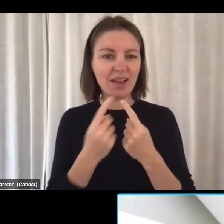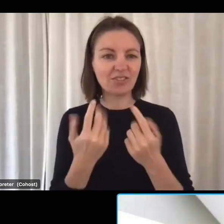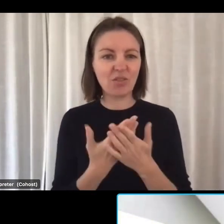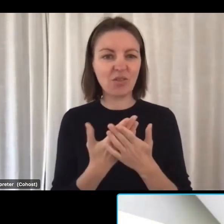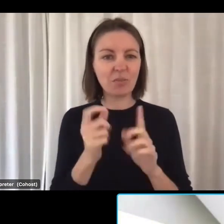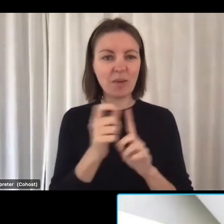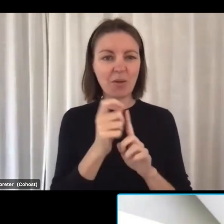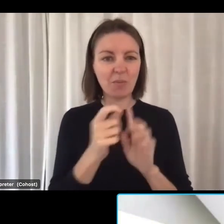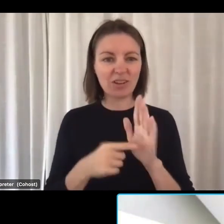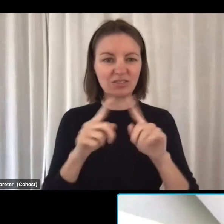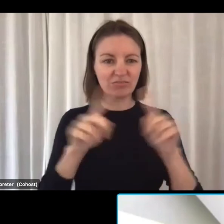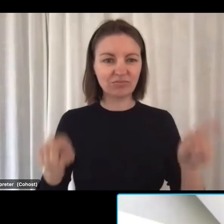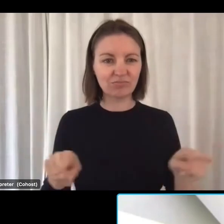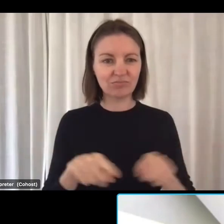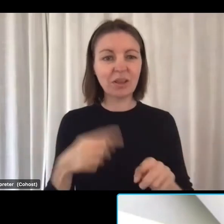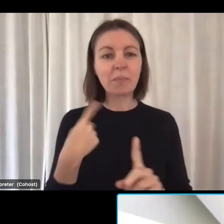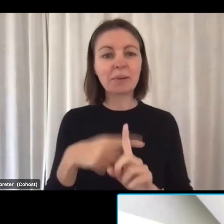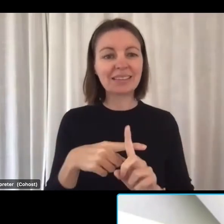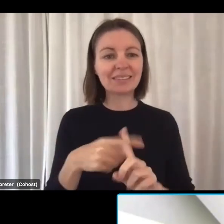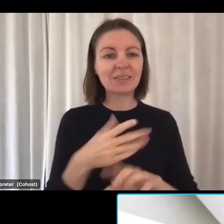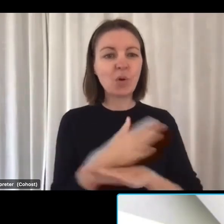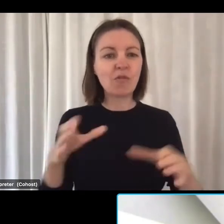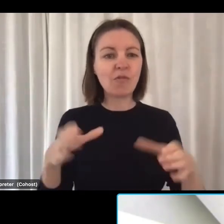also available on Workforce Australia.